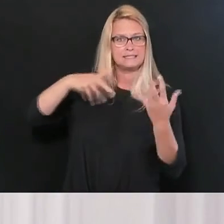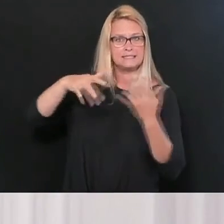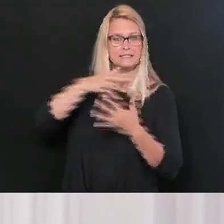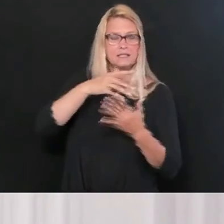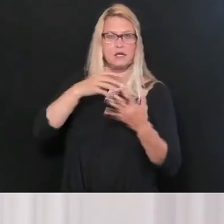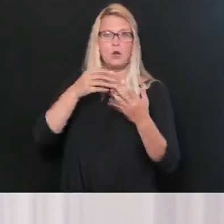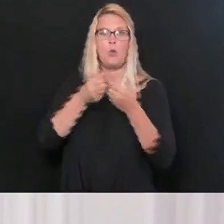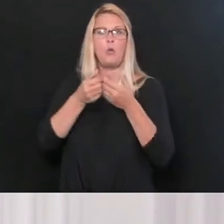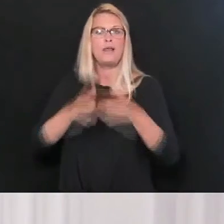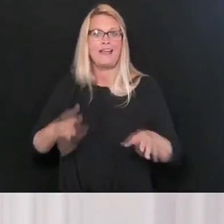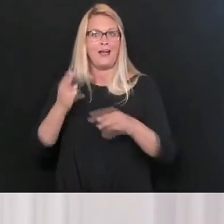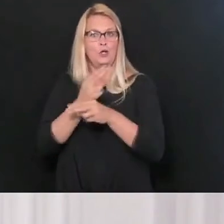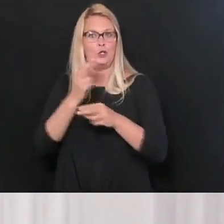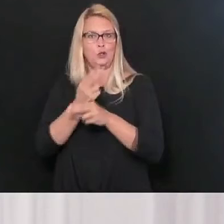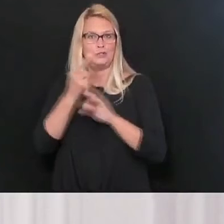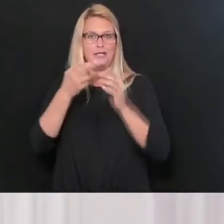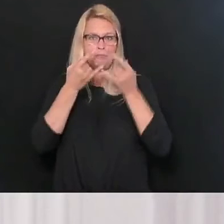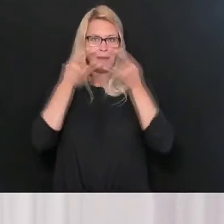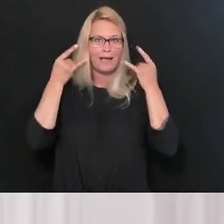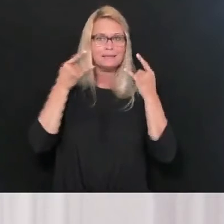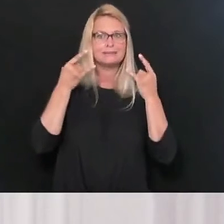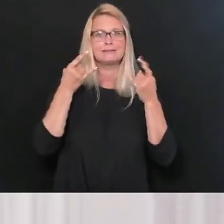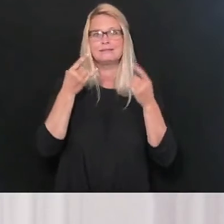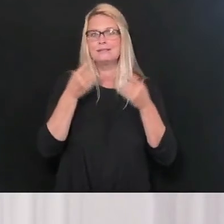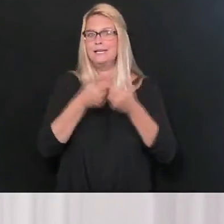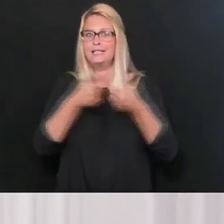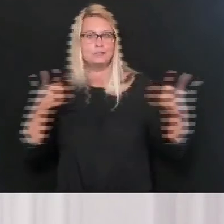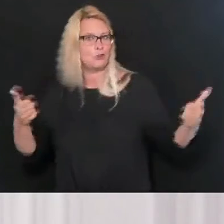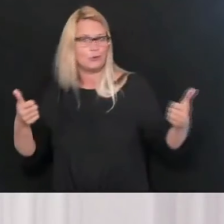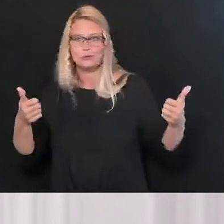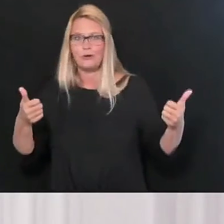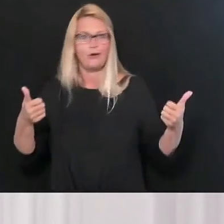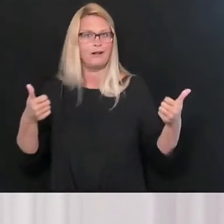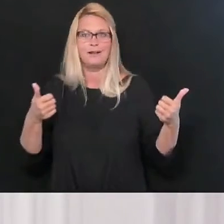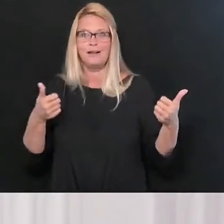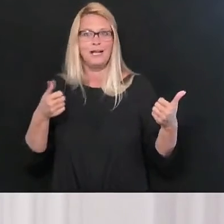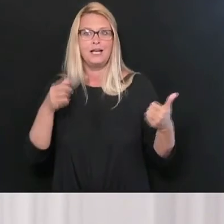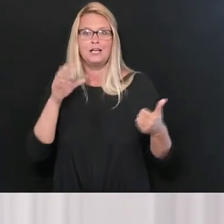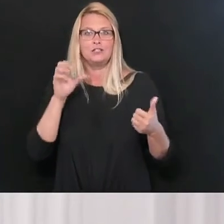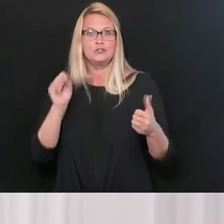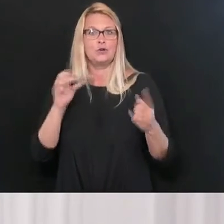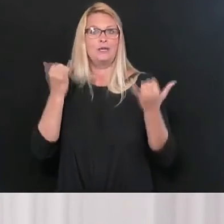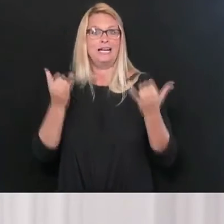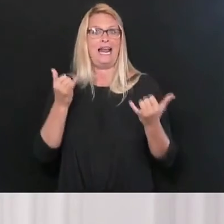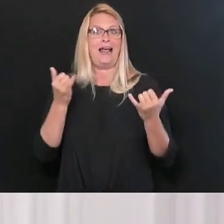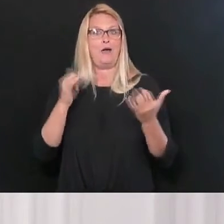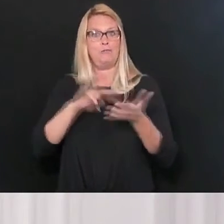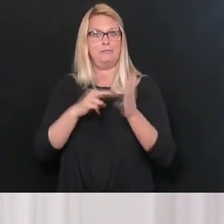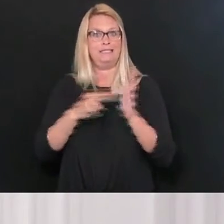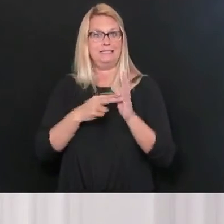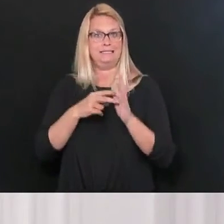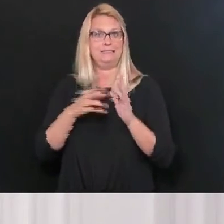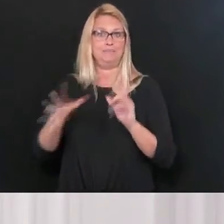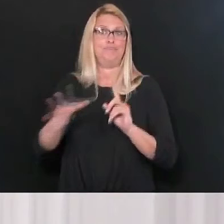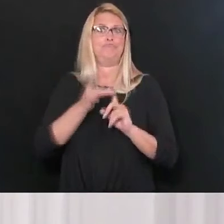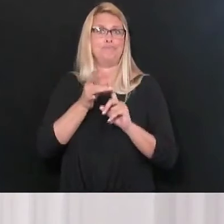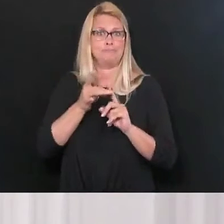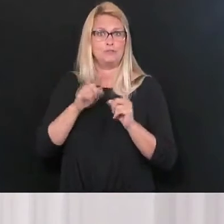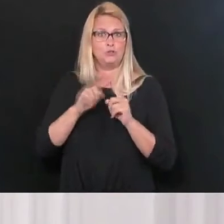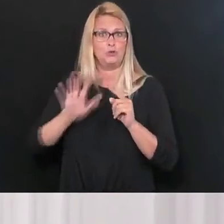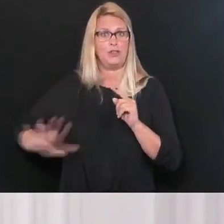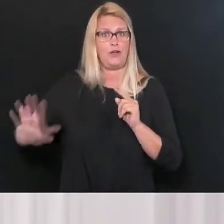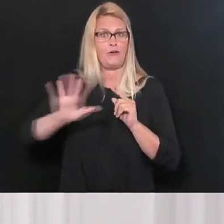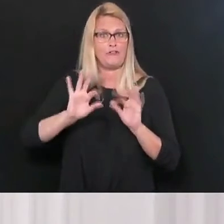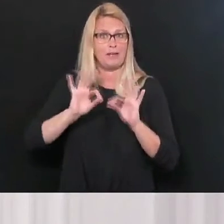as careful. So places where people aren't wearing masks around each other and, and coming into closer contact. Um, as we